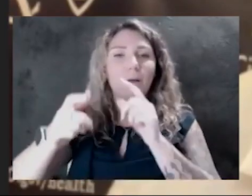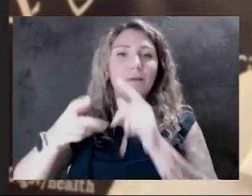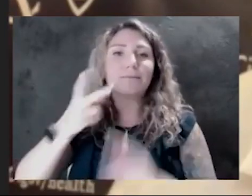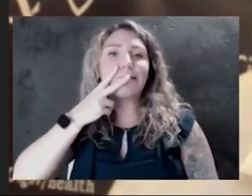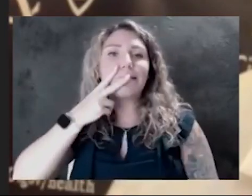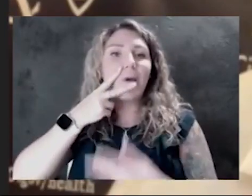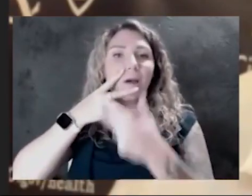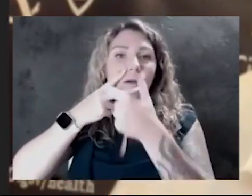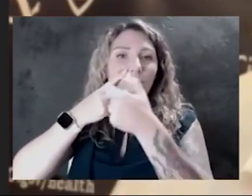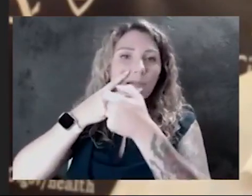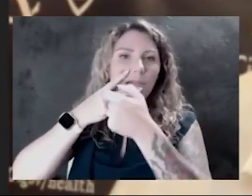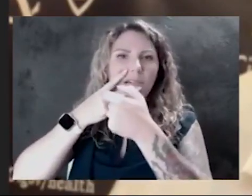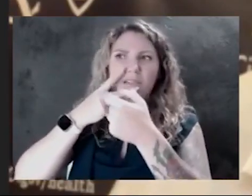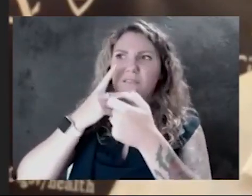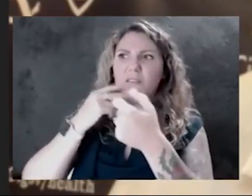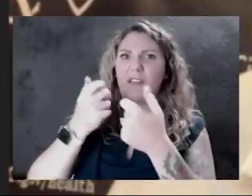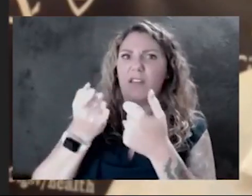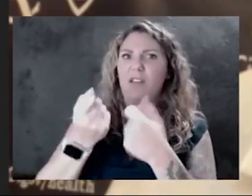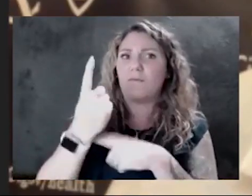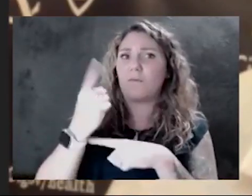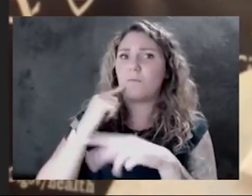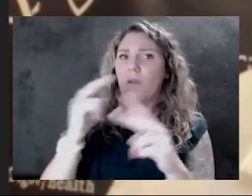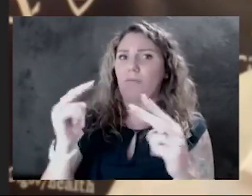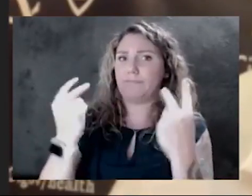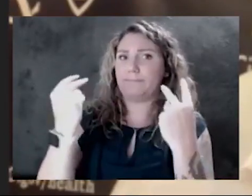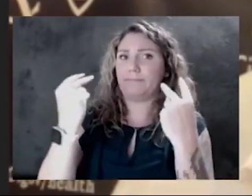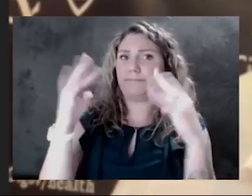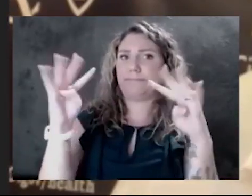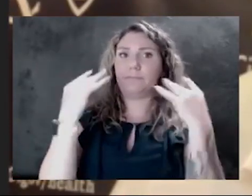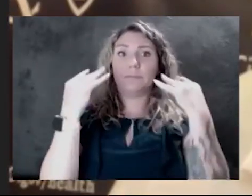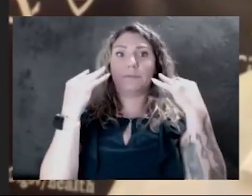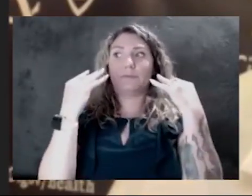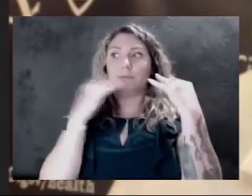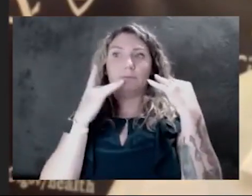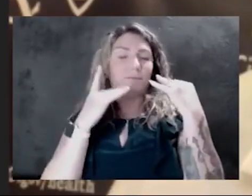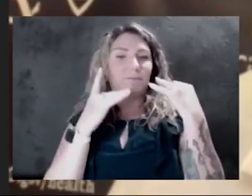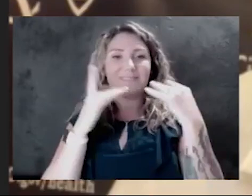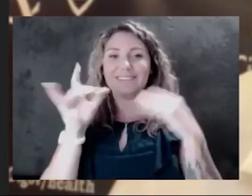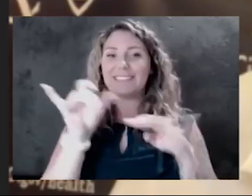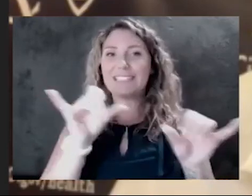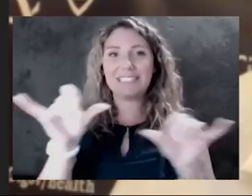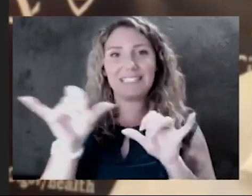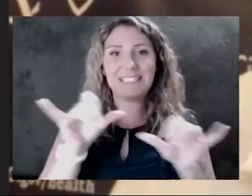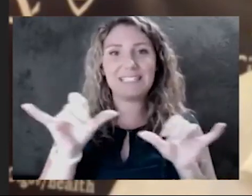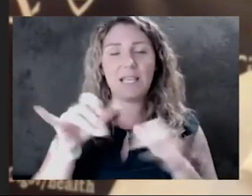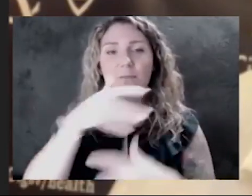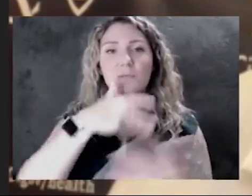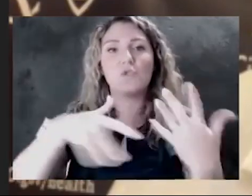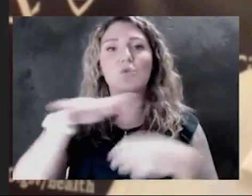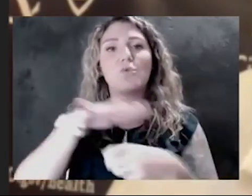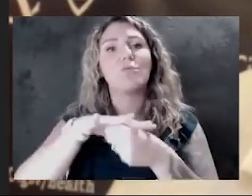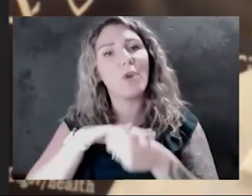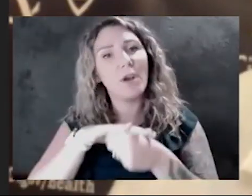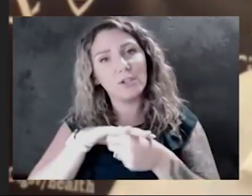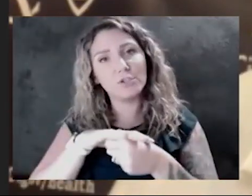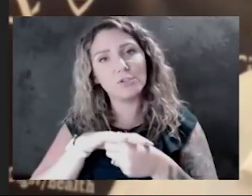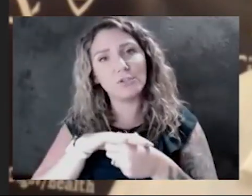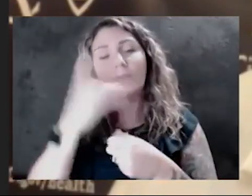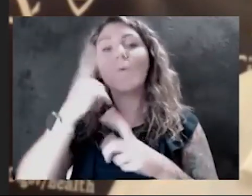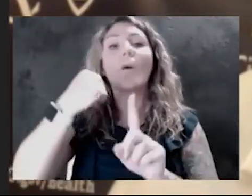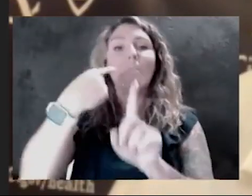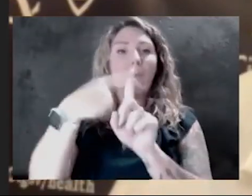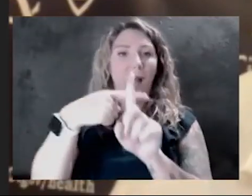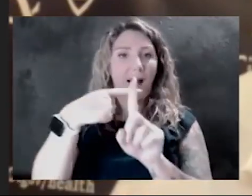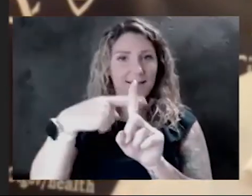you like, what the heck are you doing? We need that same social pressure in a positive way,